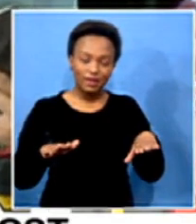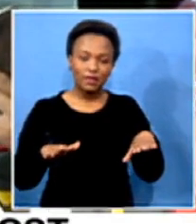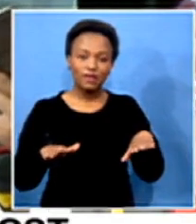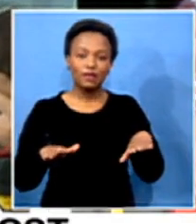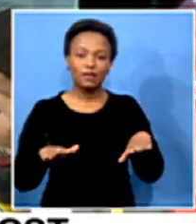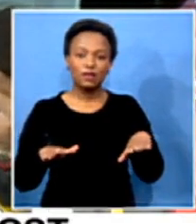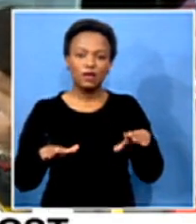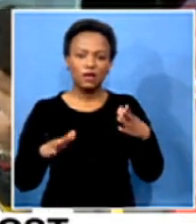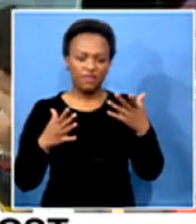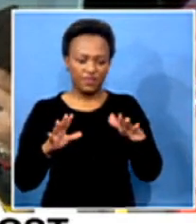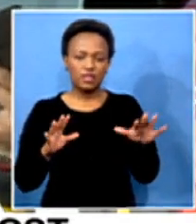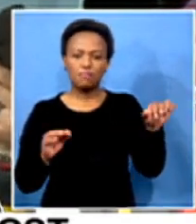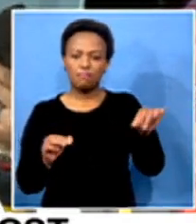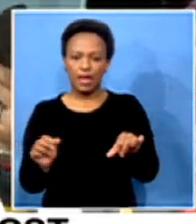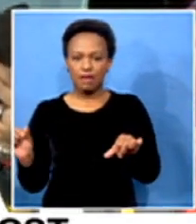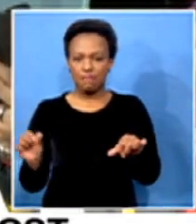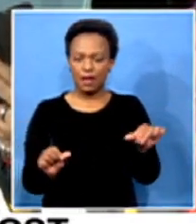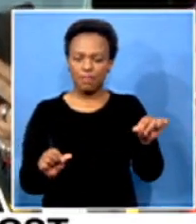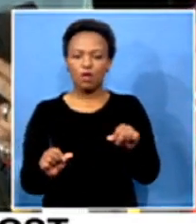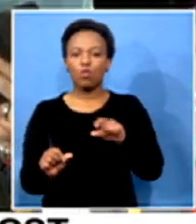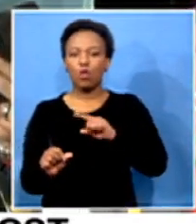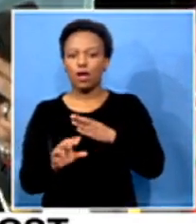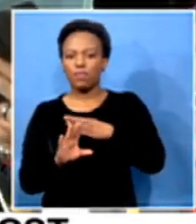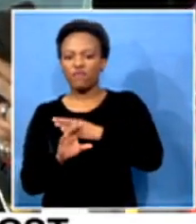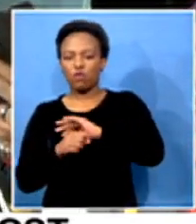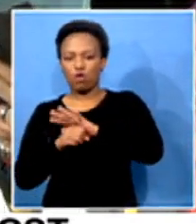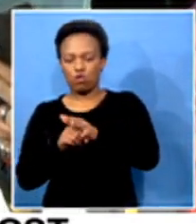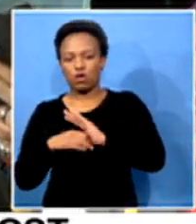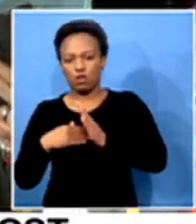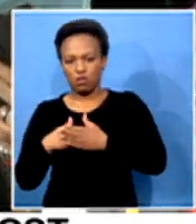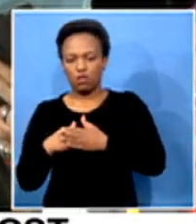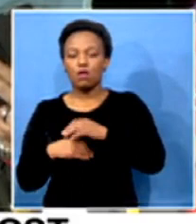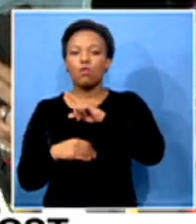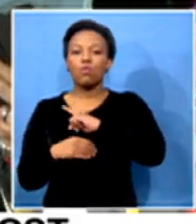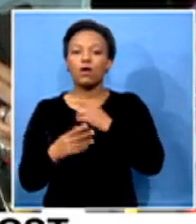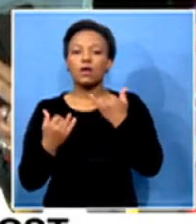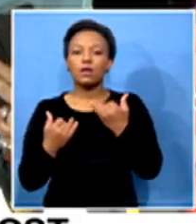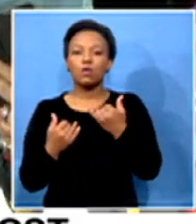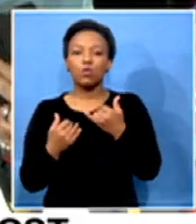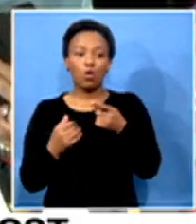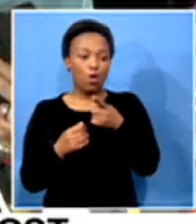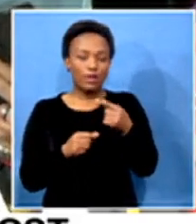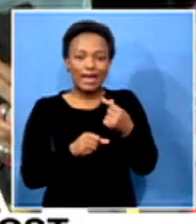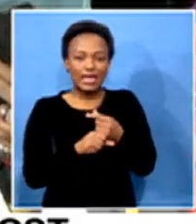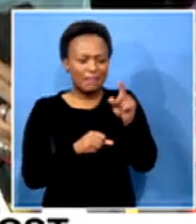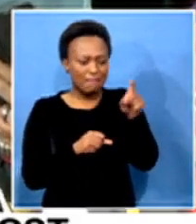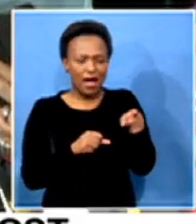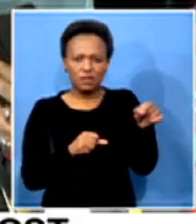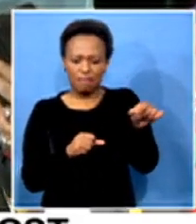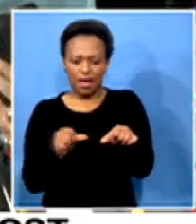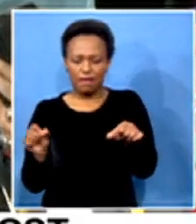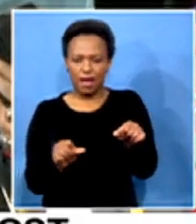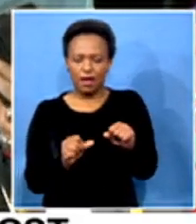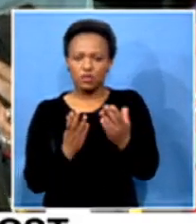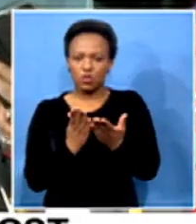from the holidays due to COVID-19, and all the grades have been suppressed to come back to school. But unfortunately,